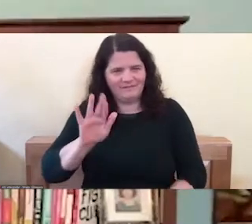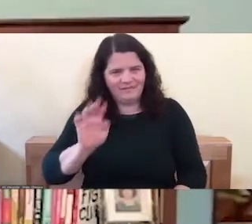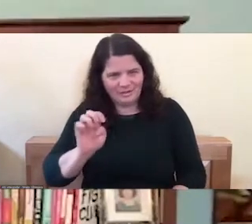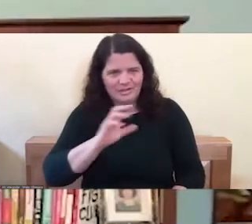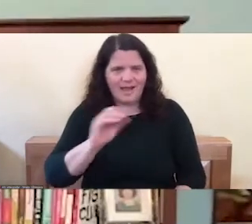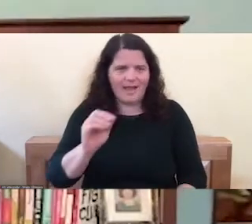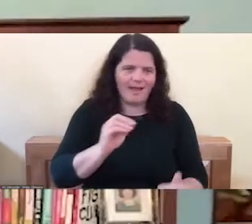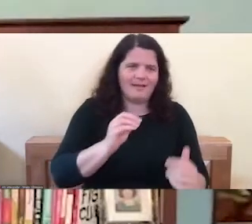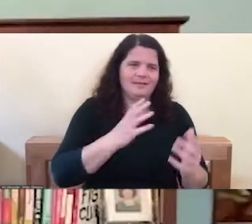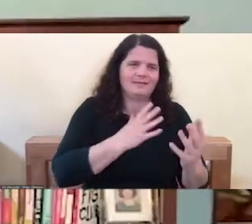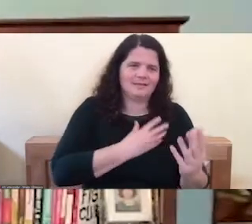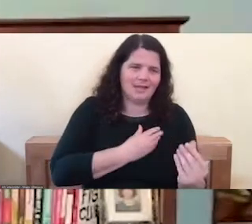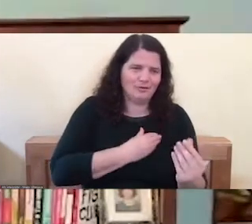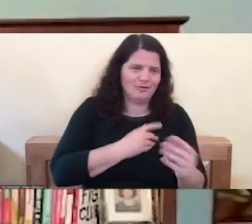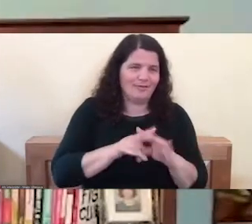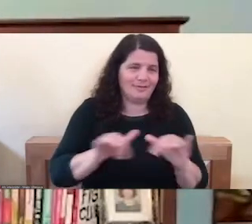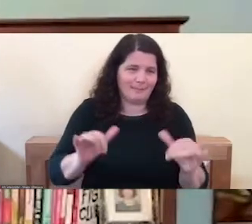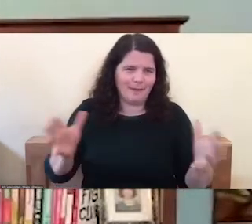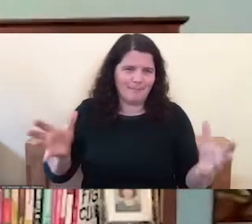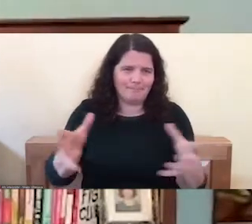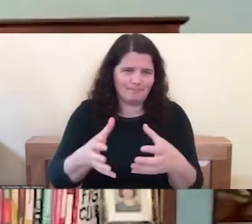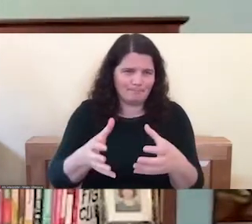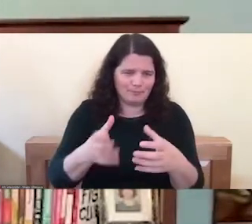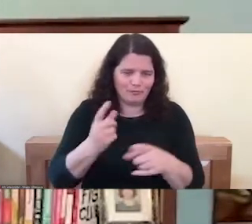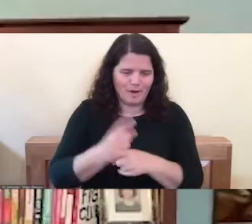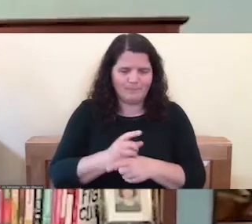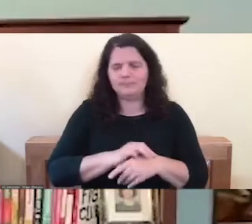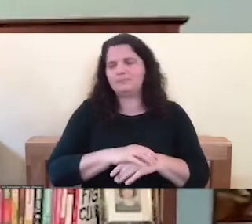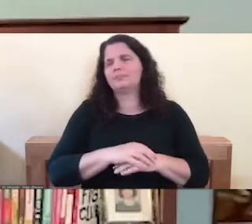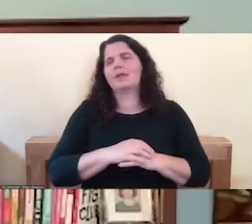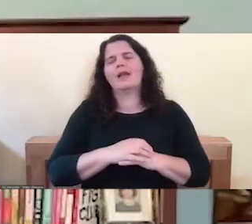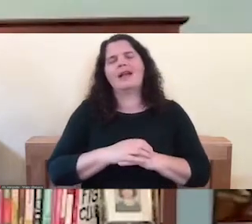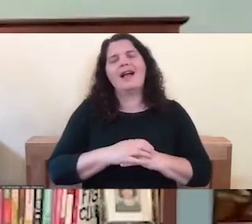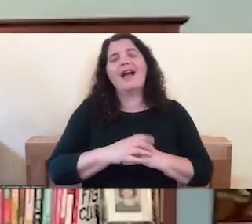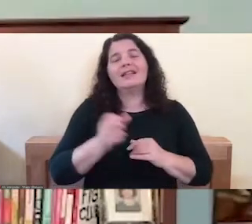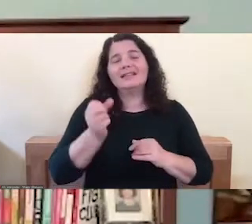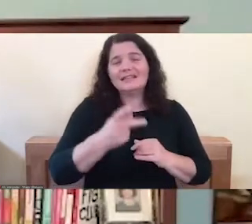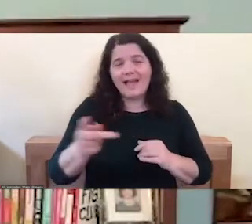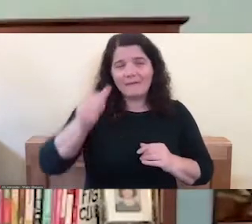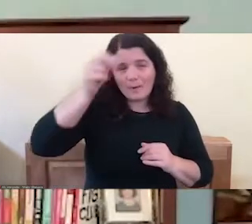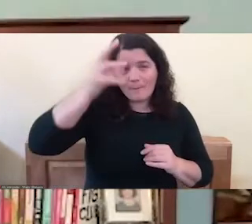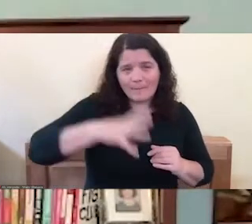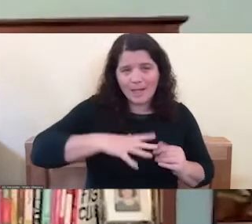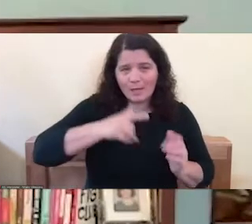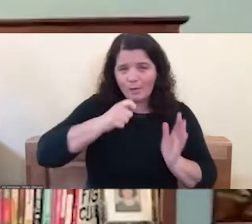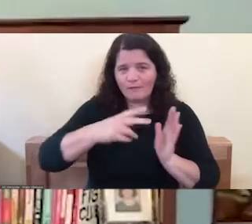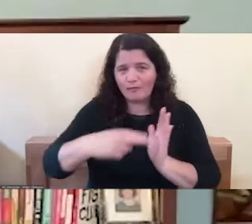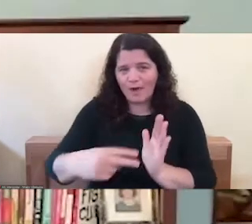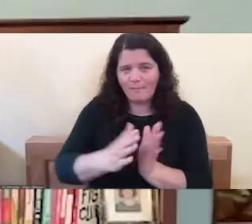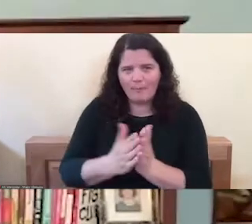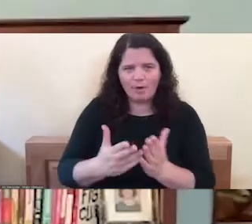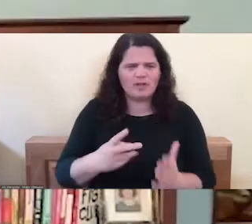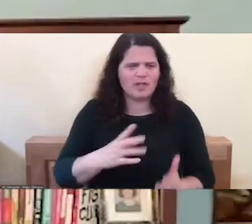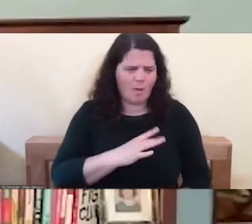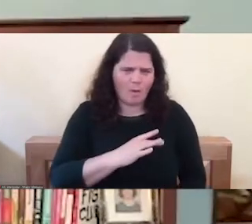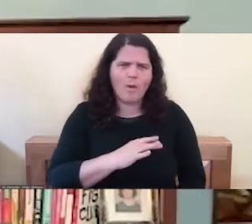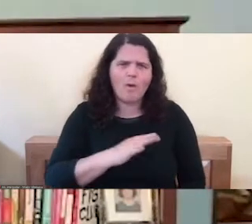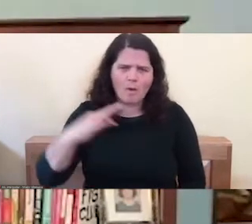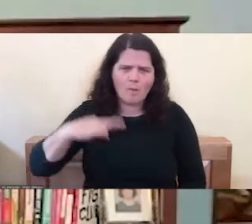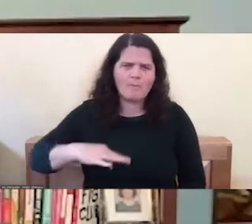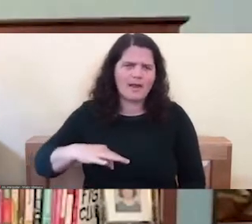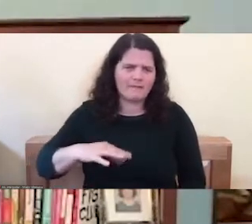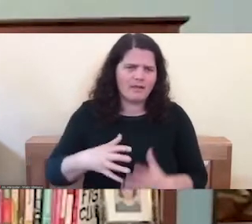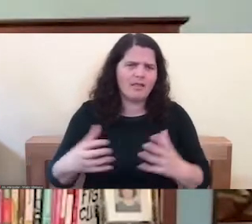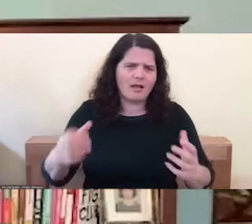Um, but yeah. And so I, by the way, I've had several men read my book and they all said they got a lot out of it. You know,